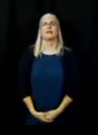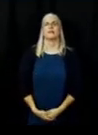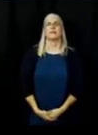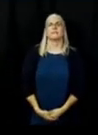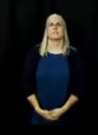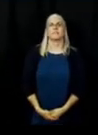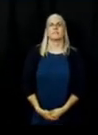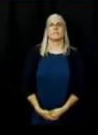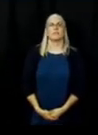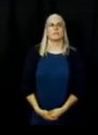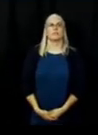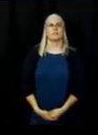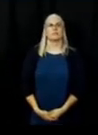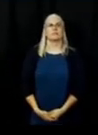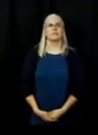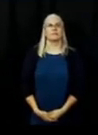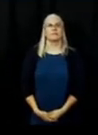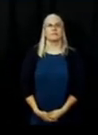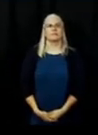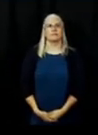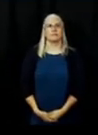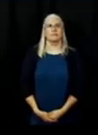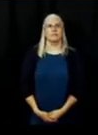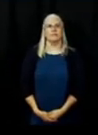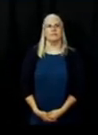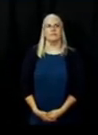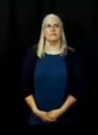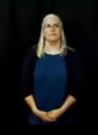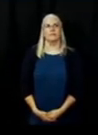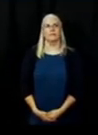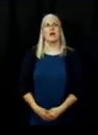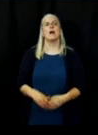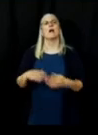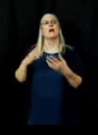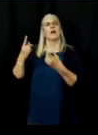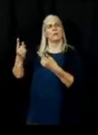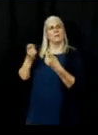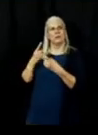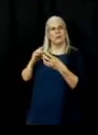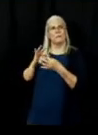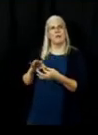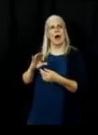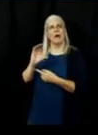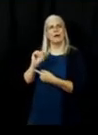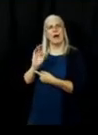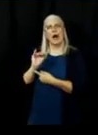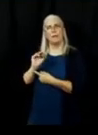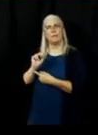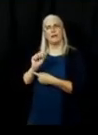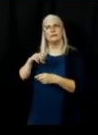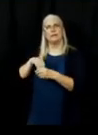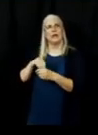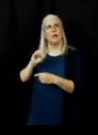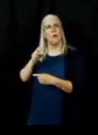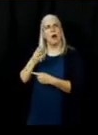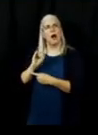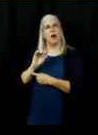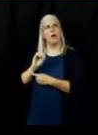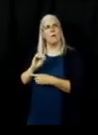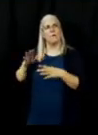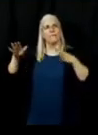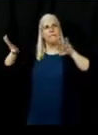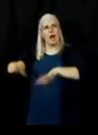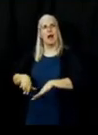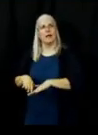Are the cabins in the Ohio Valley in danger? So the Ohio Valley road system is in here so